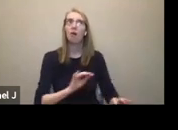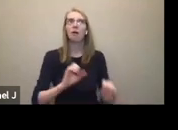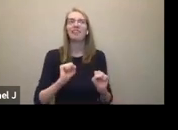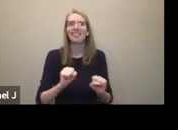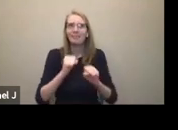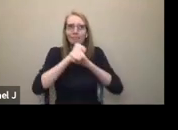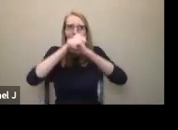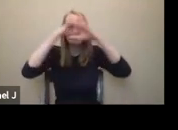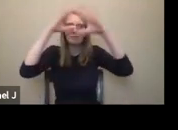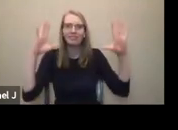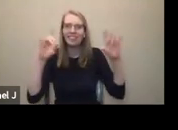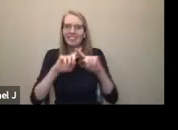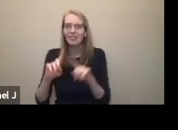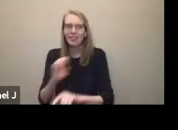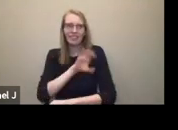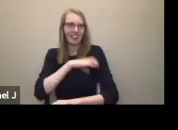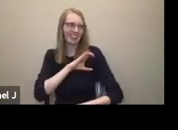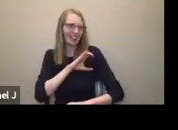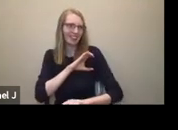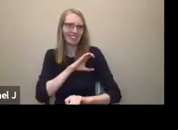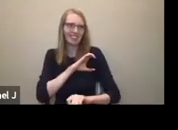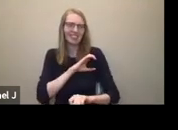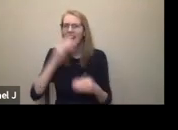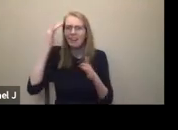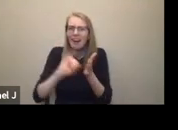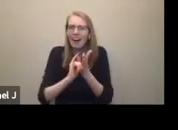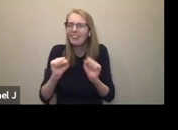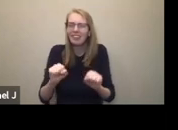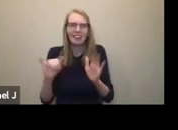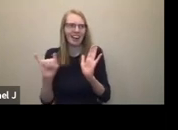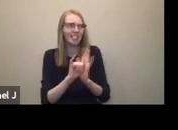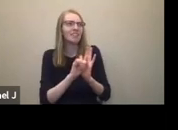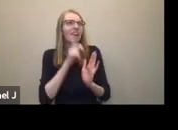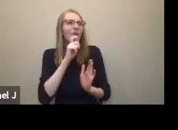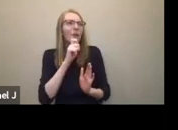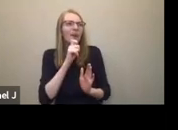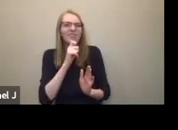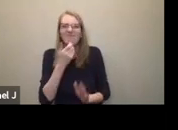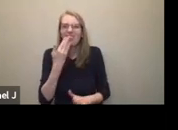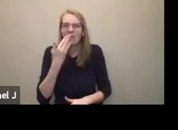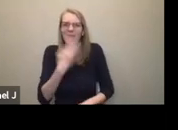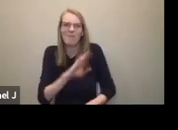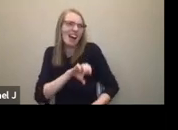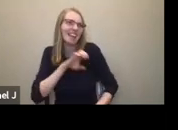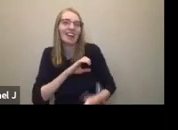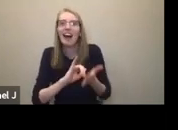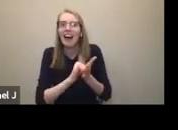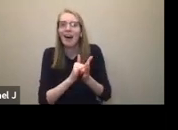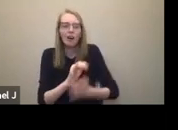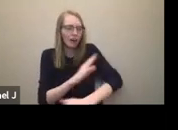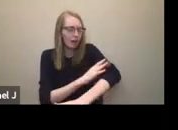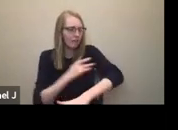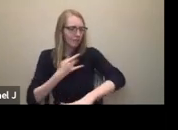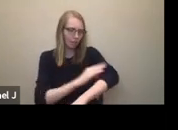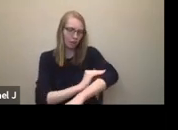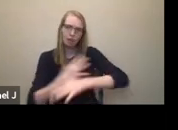haven't figured out why but they can always tell who the bad guys are by touching the costumes. It's amazing. Anyway, so another example of doing that is this thing